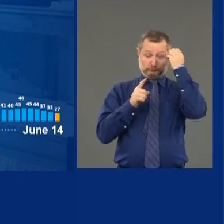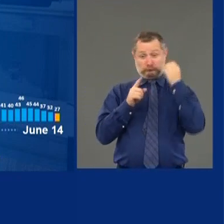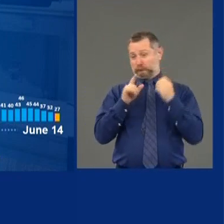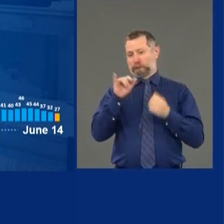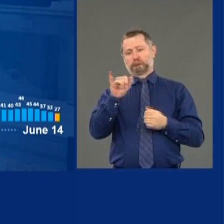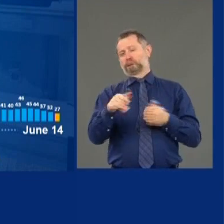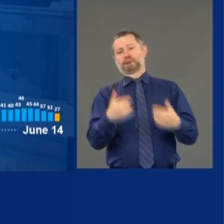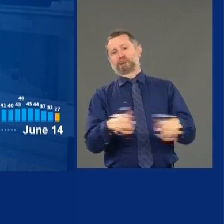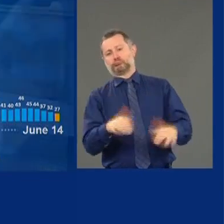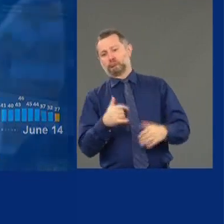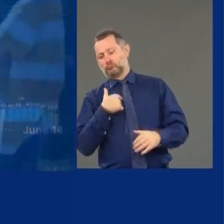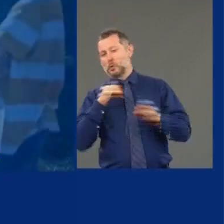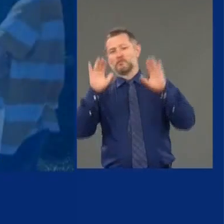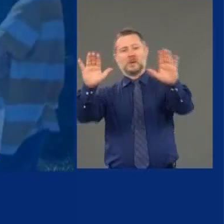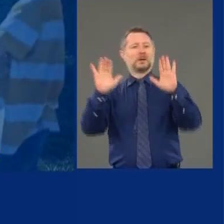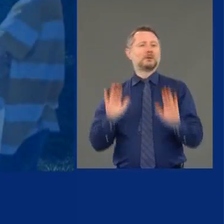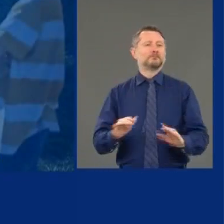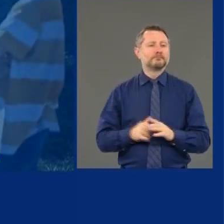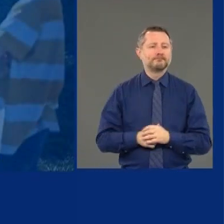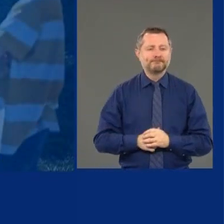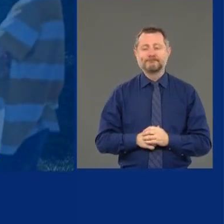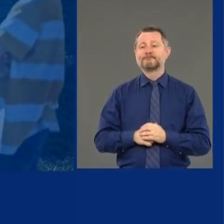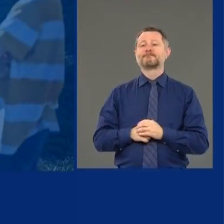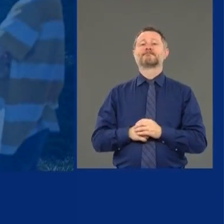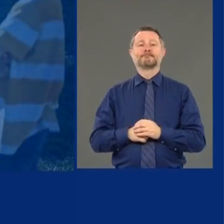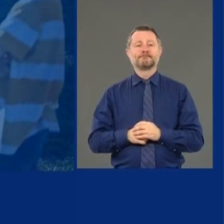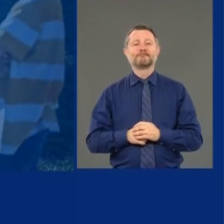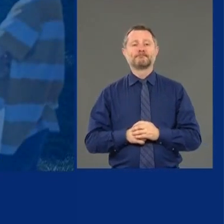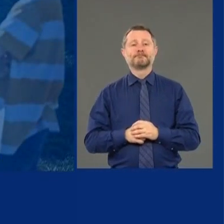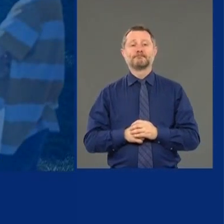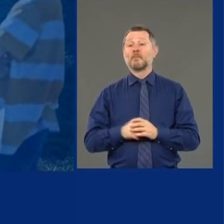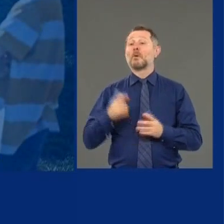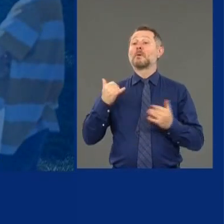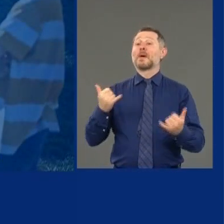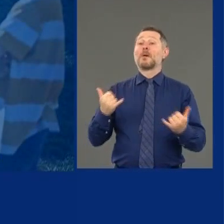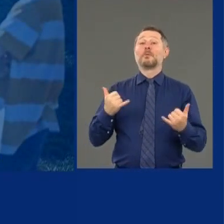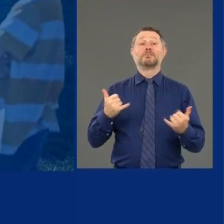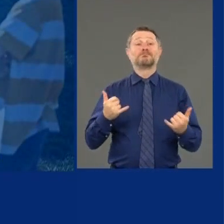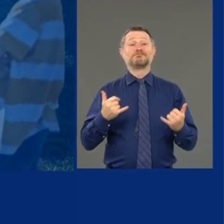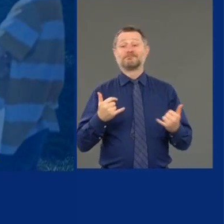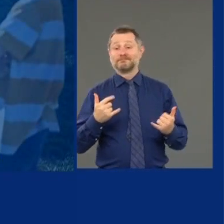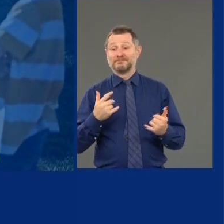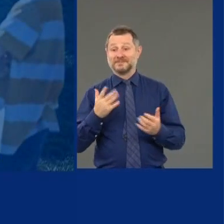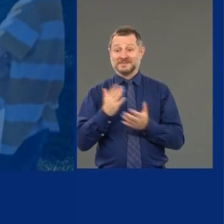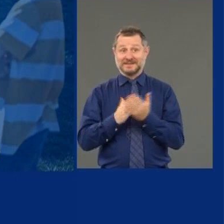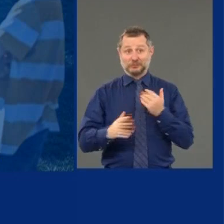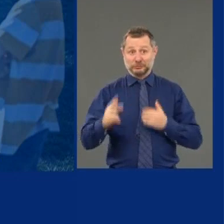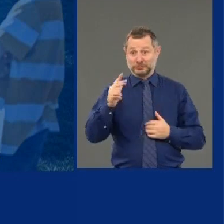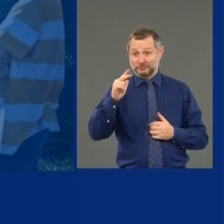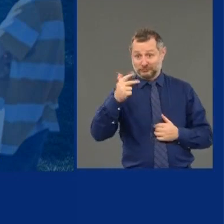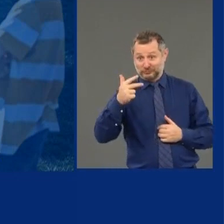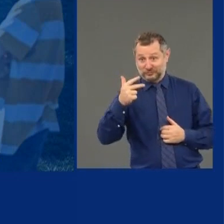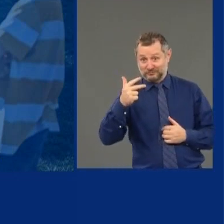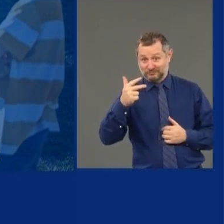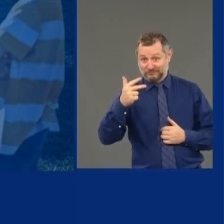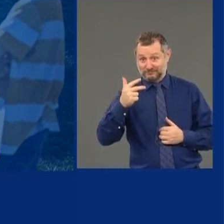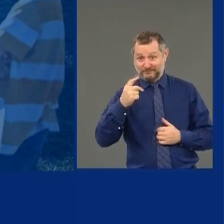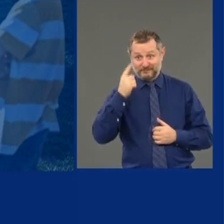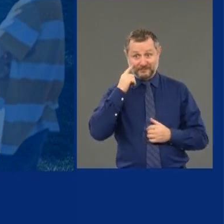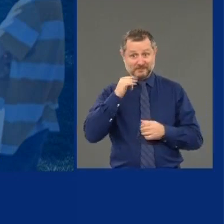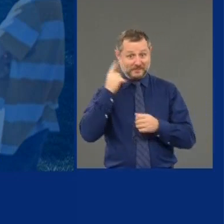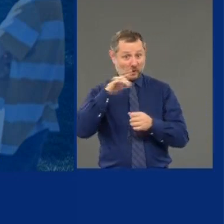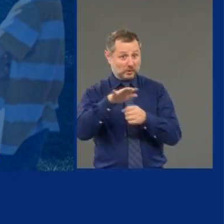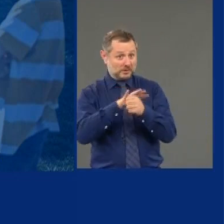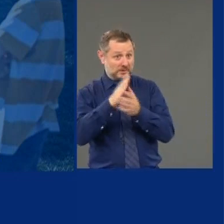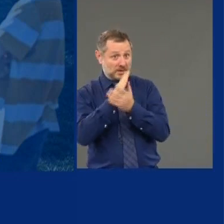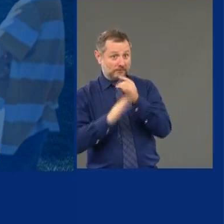celebrate in and of itself. We are now entering phase three for some regions across the state.